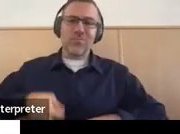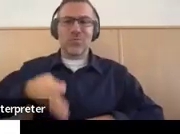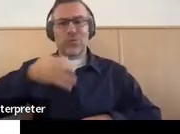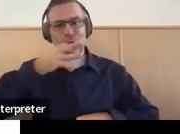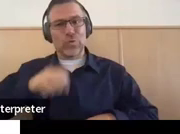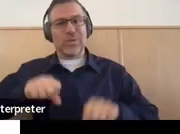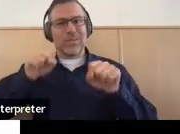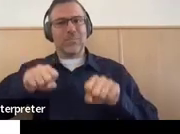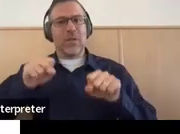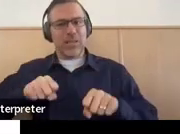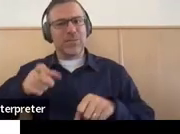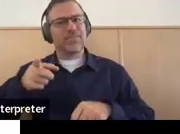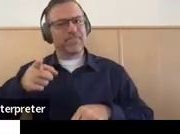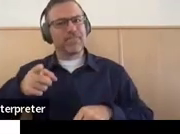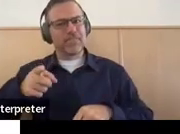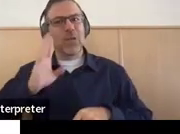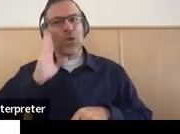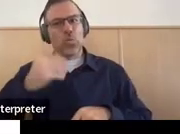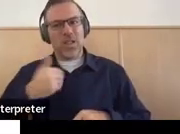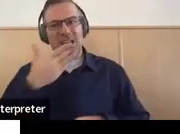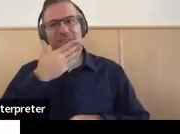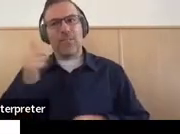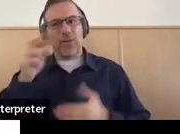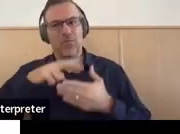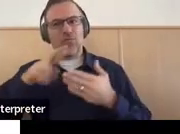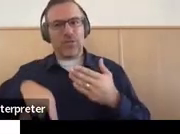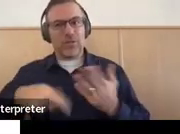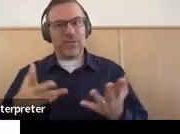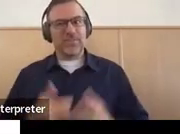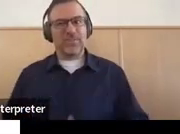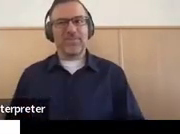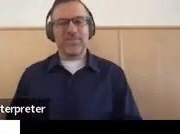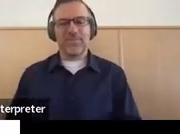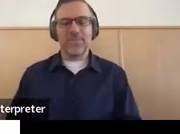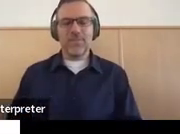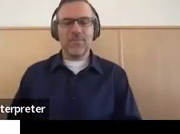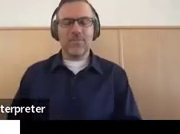positive the post-secondary transition outcomes can be.